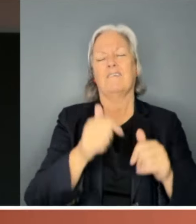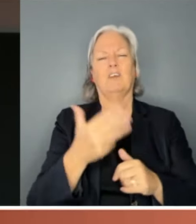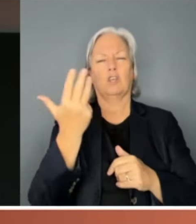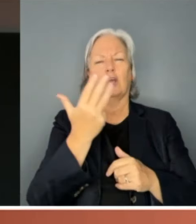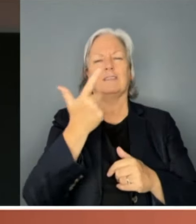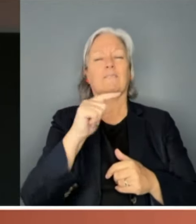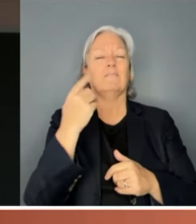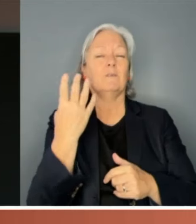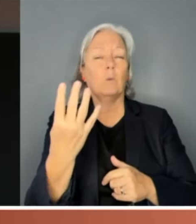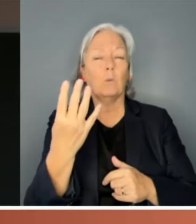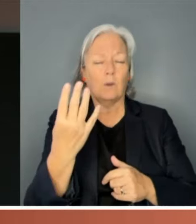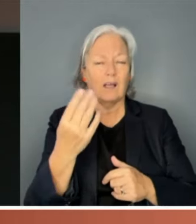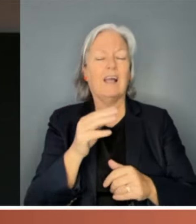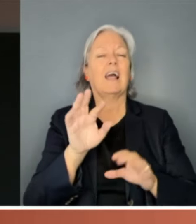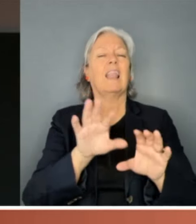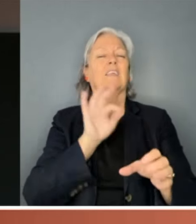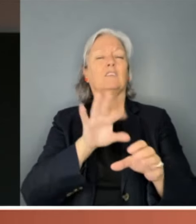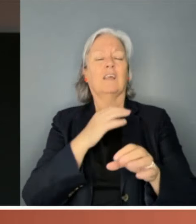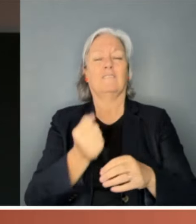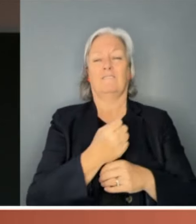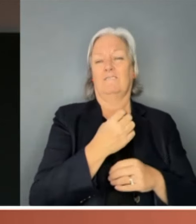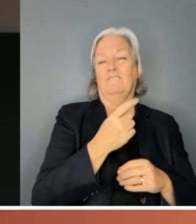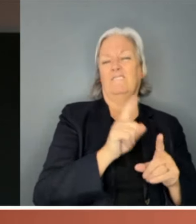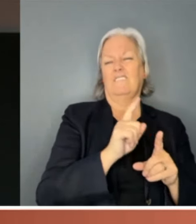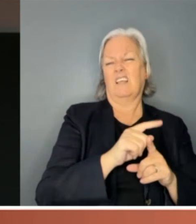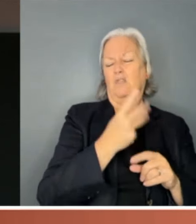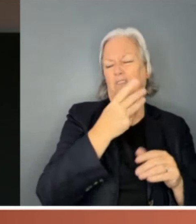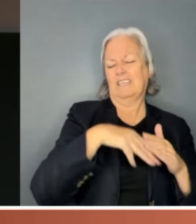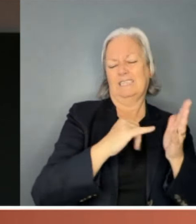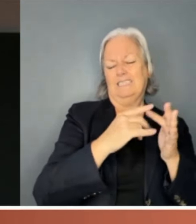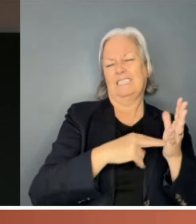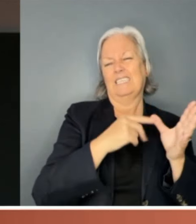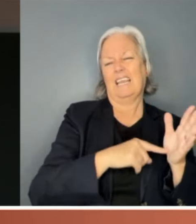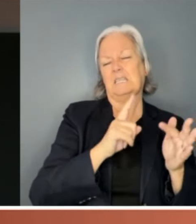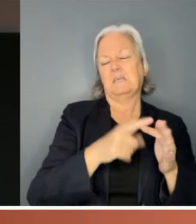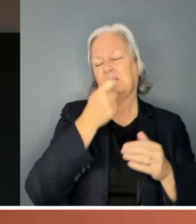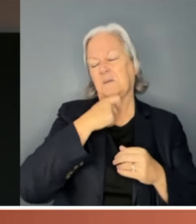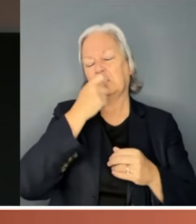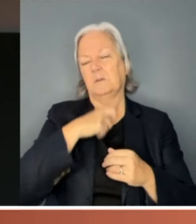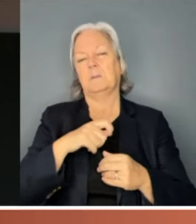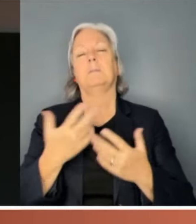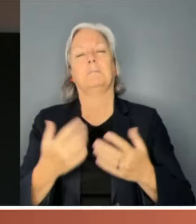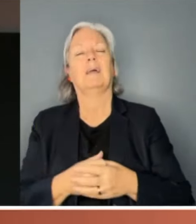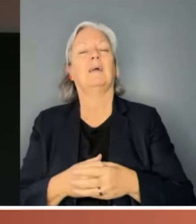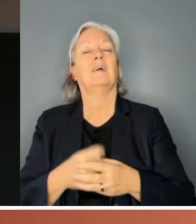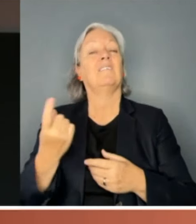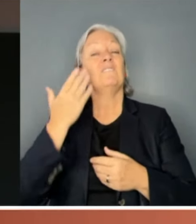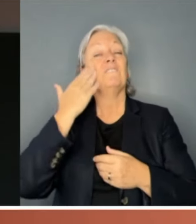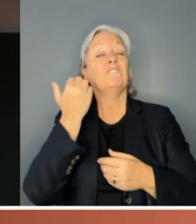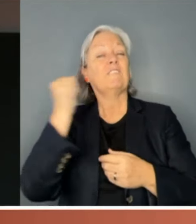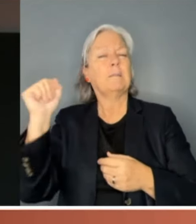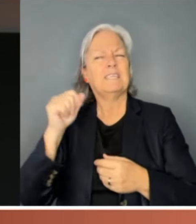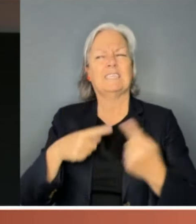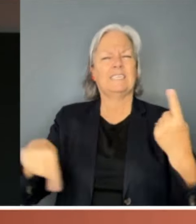there were three Labour women in the Senate and two Liberal. But back then, well-organised and activated feminists worked from the